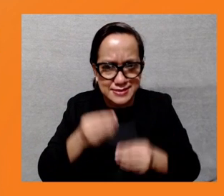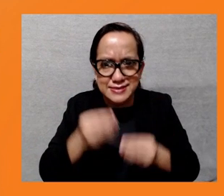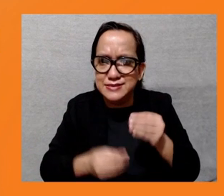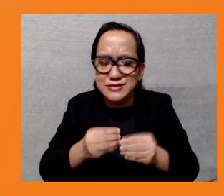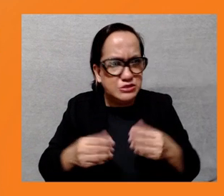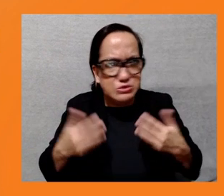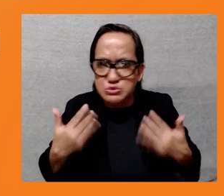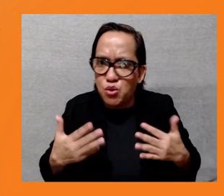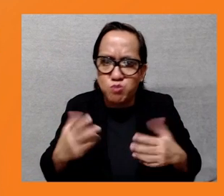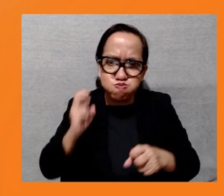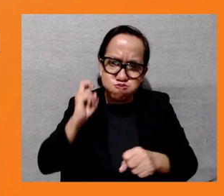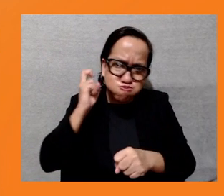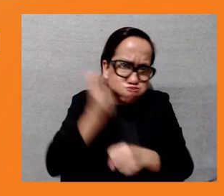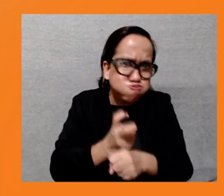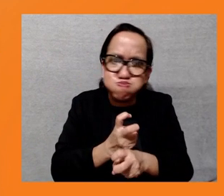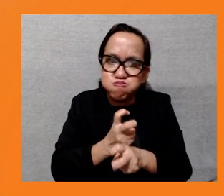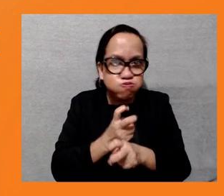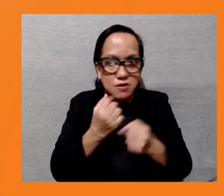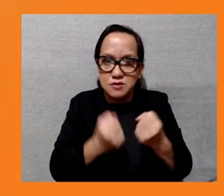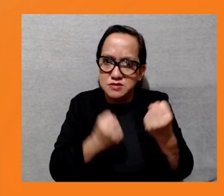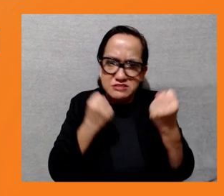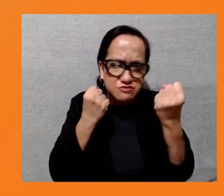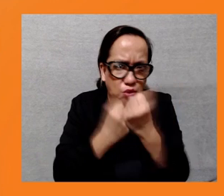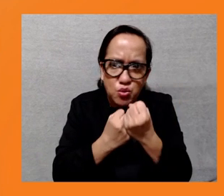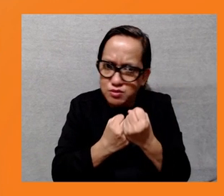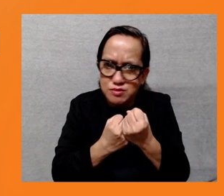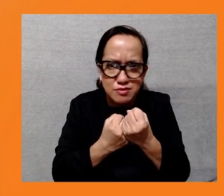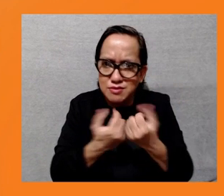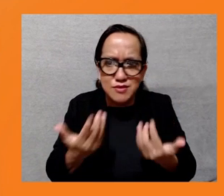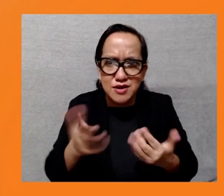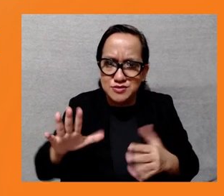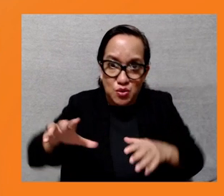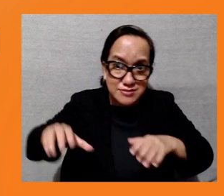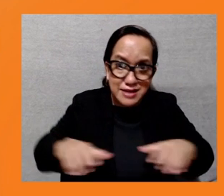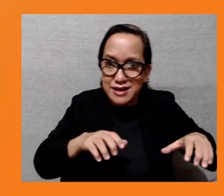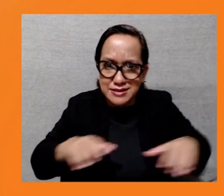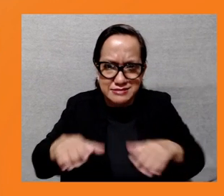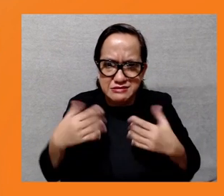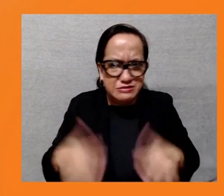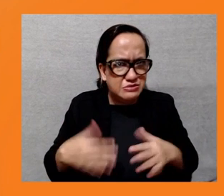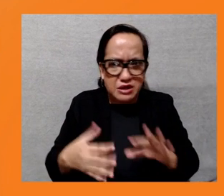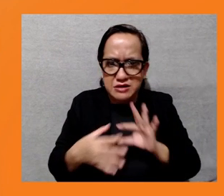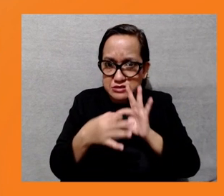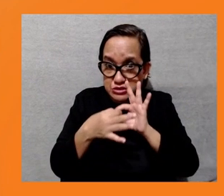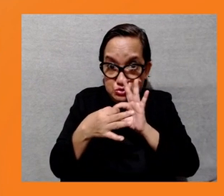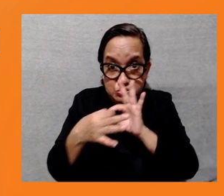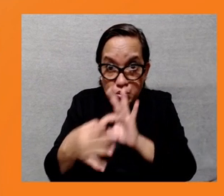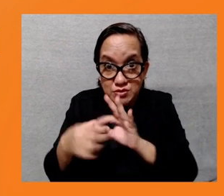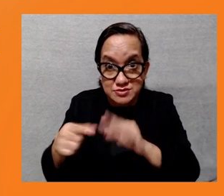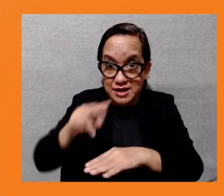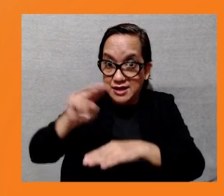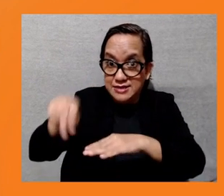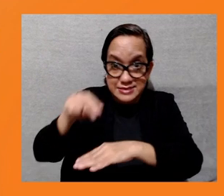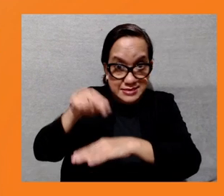activities that are not consistent with national law and requirements. This is part of our existing